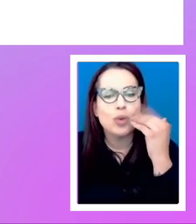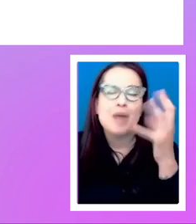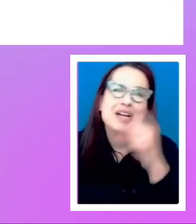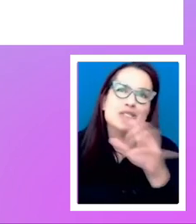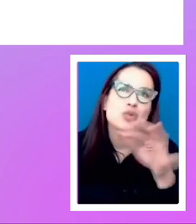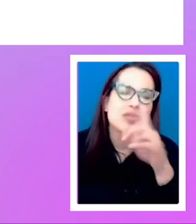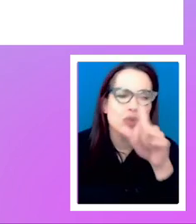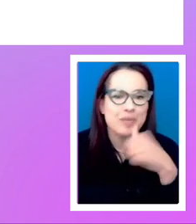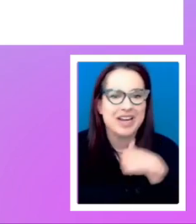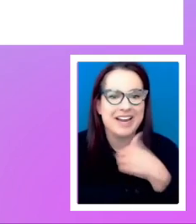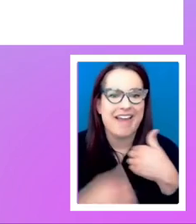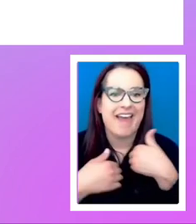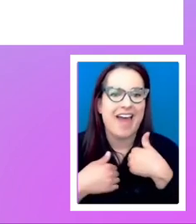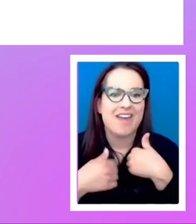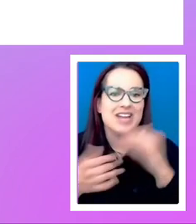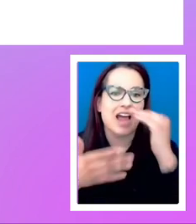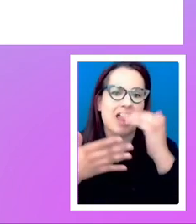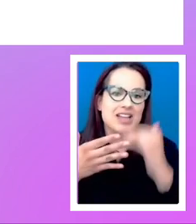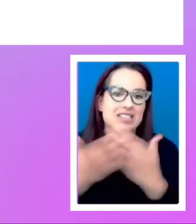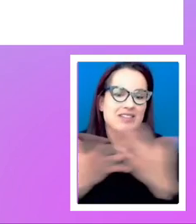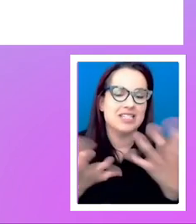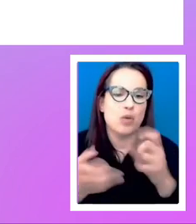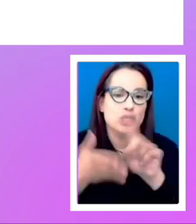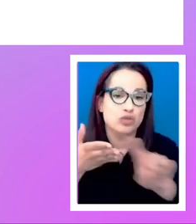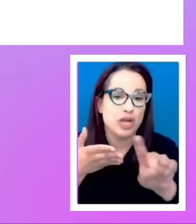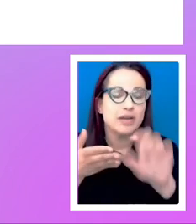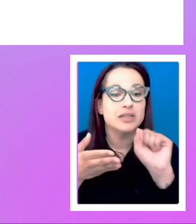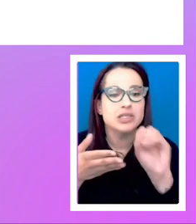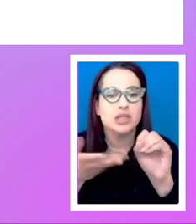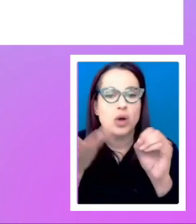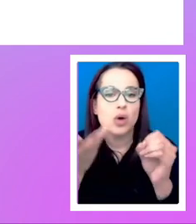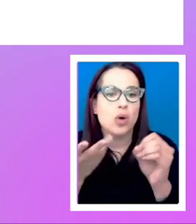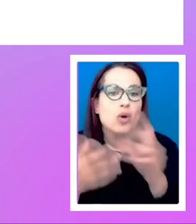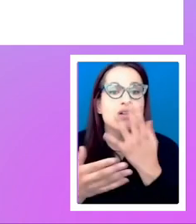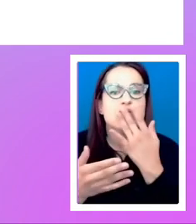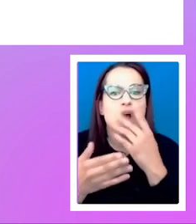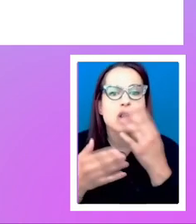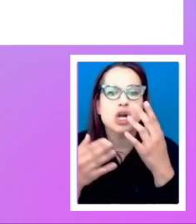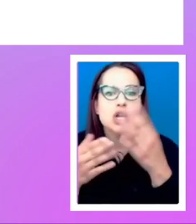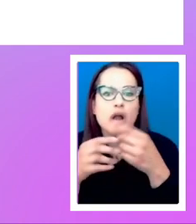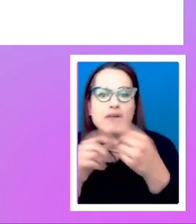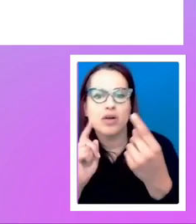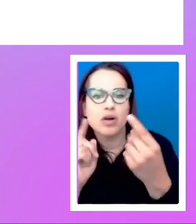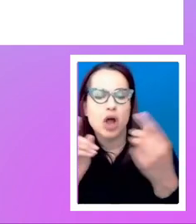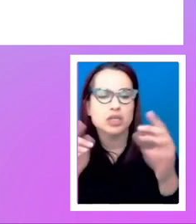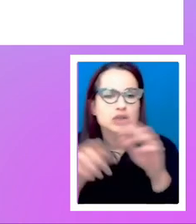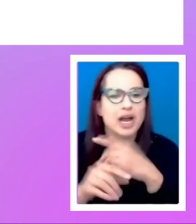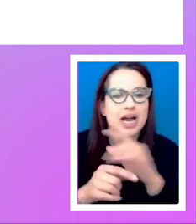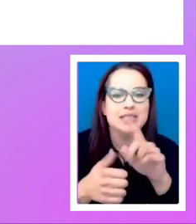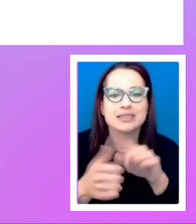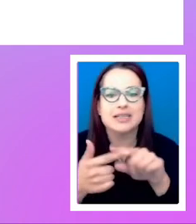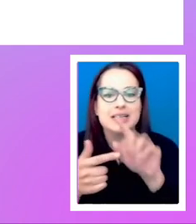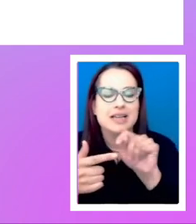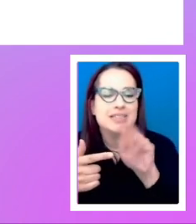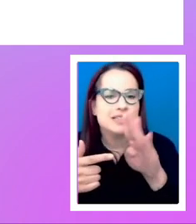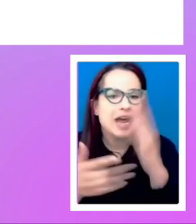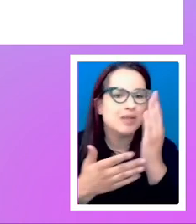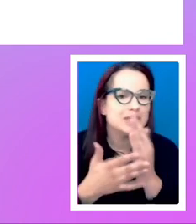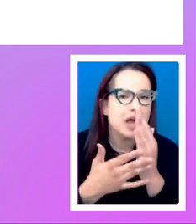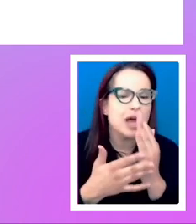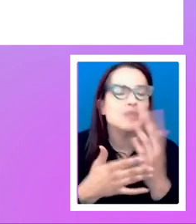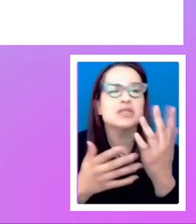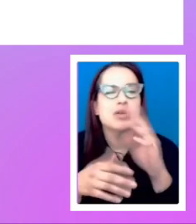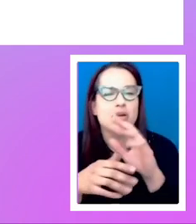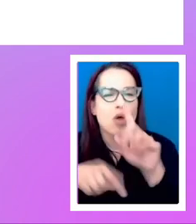it's always having a list of stuff I want to check, you know, so color contrast and tab stops and, you know, it's kind of having that list, um,